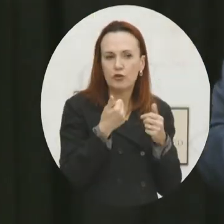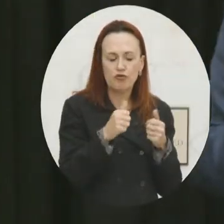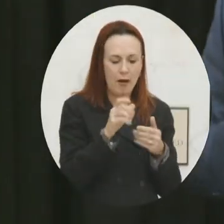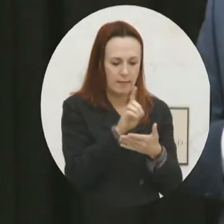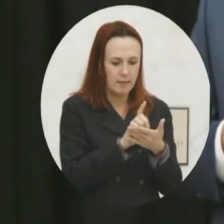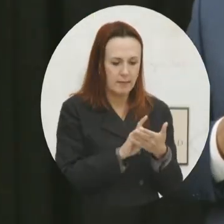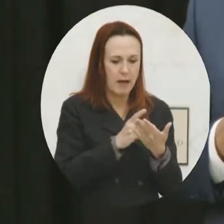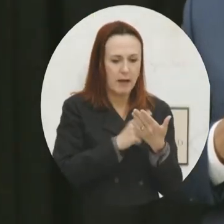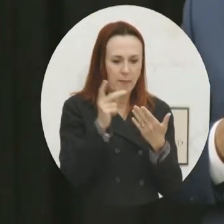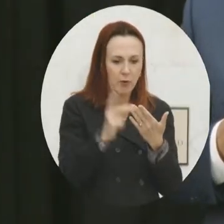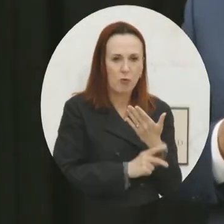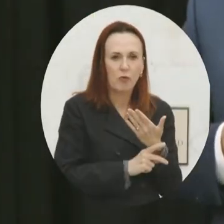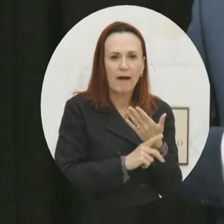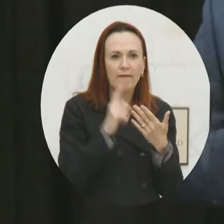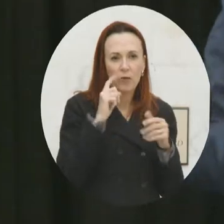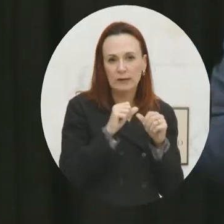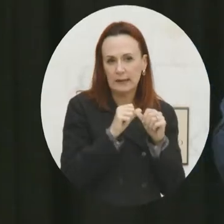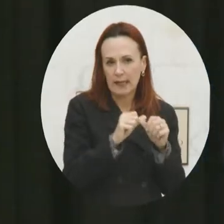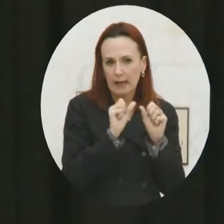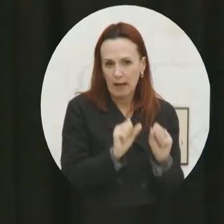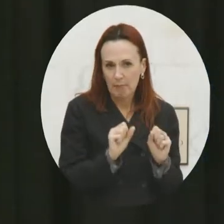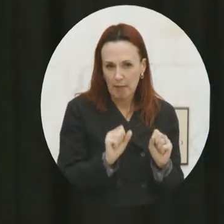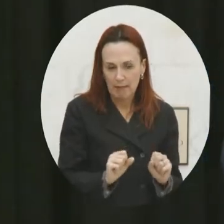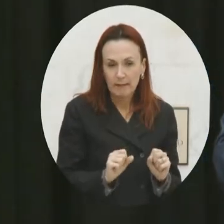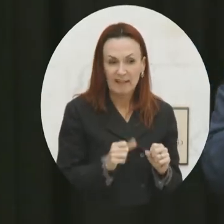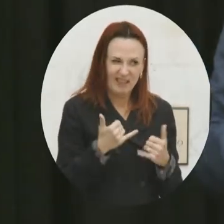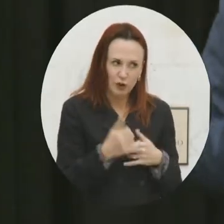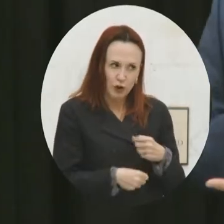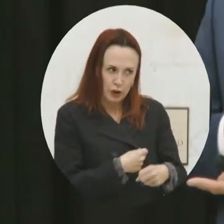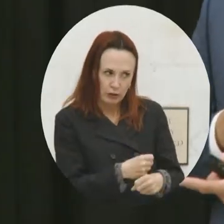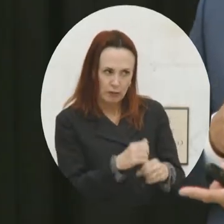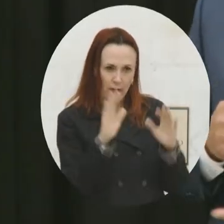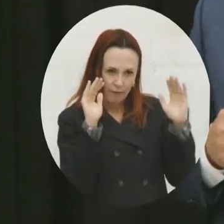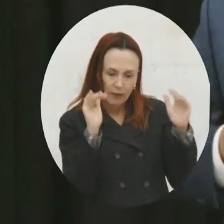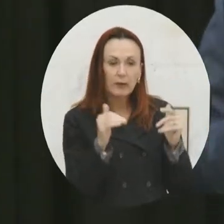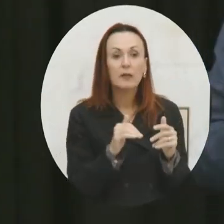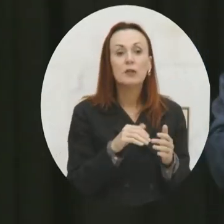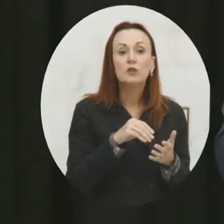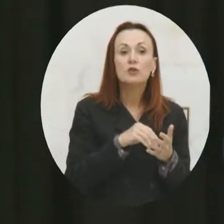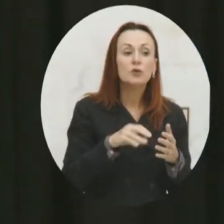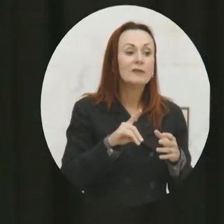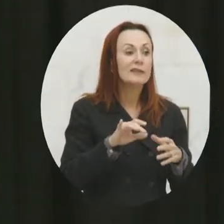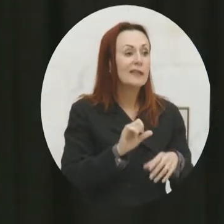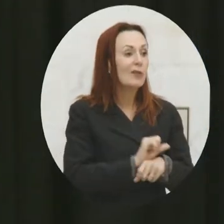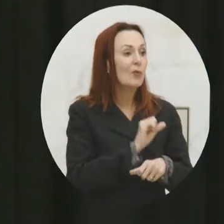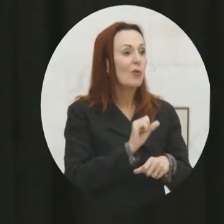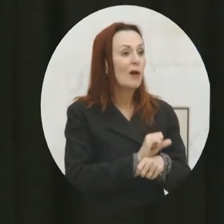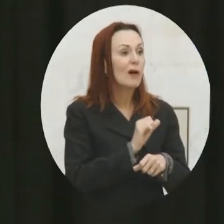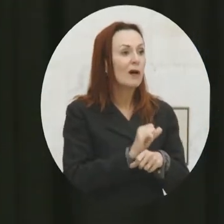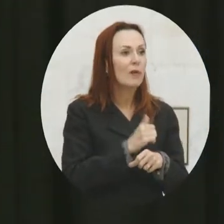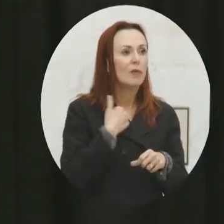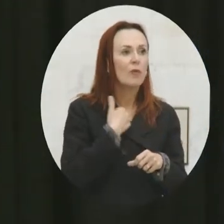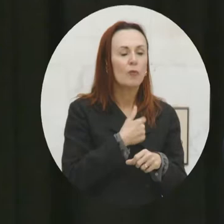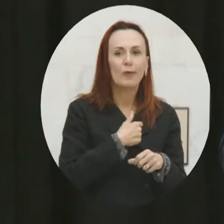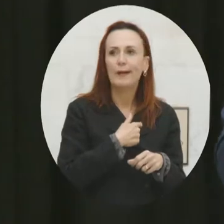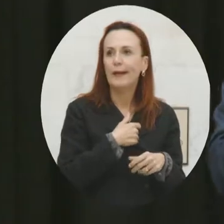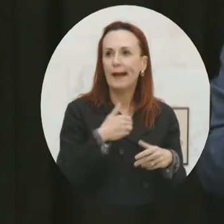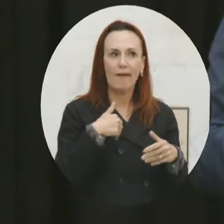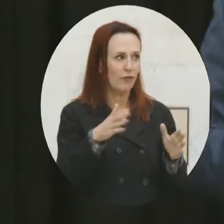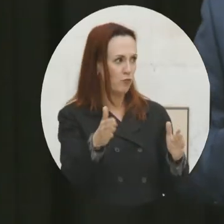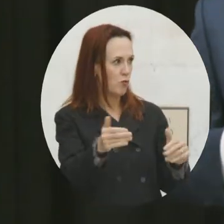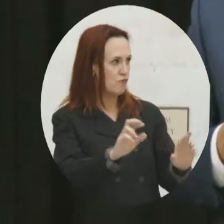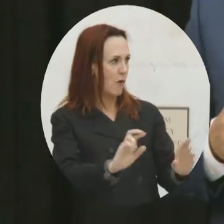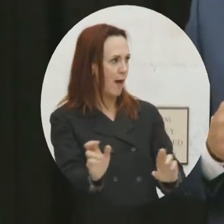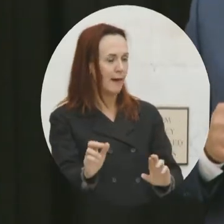a program that we hope to roll out this year. So again, the students did all the work. We just filled the room with the constituents.